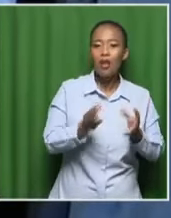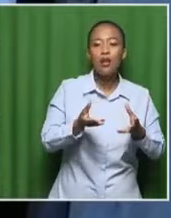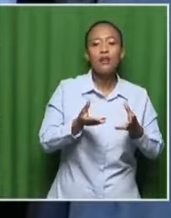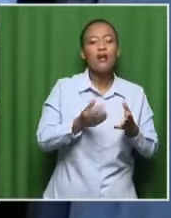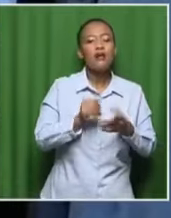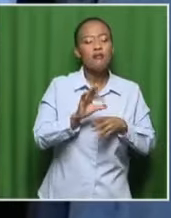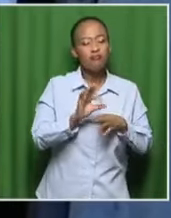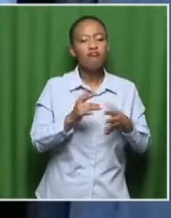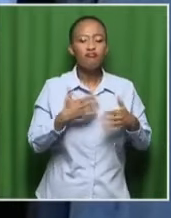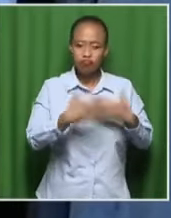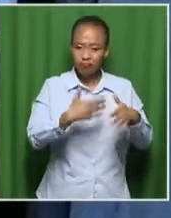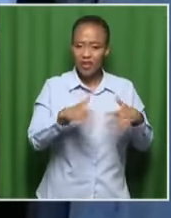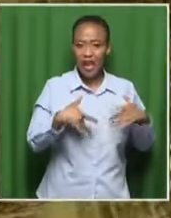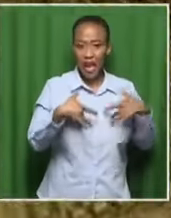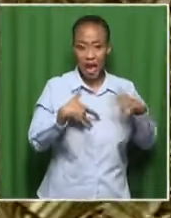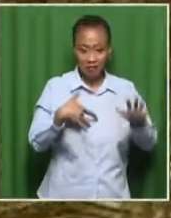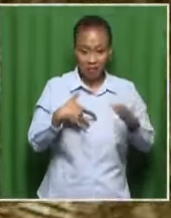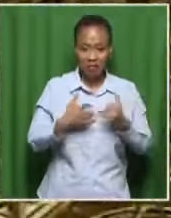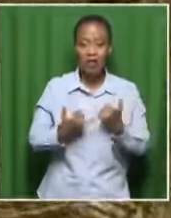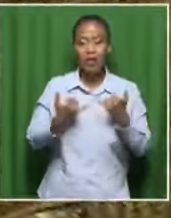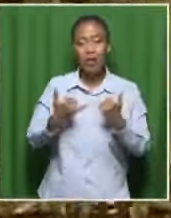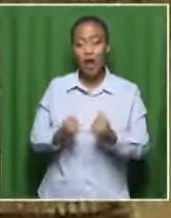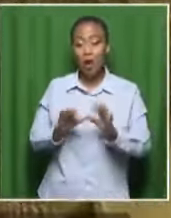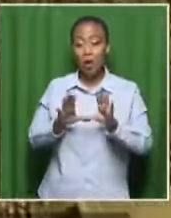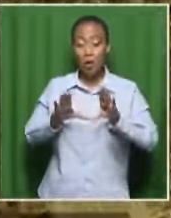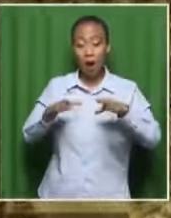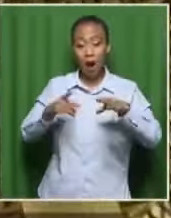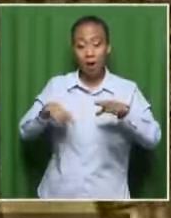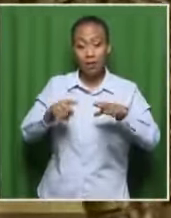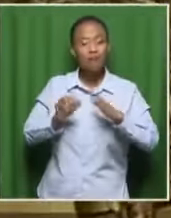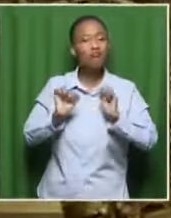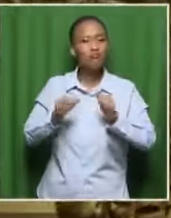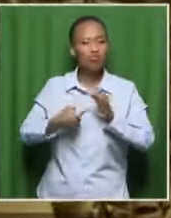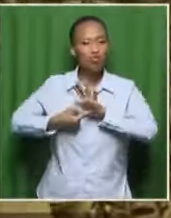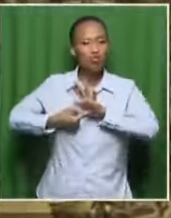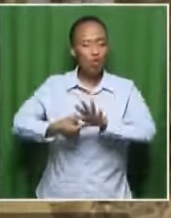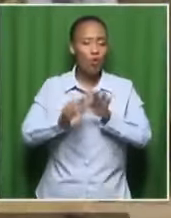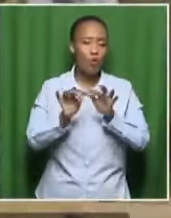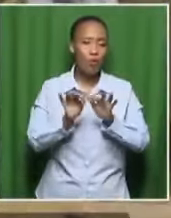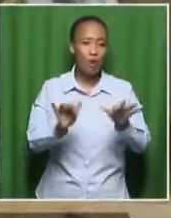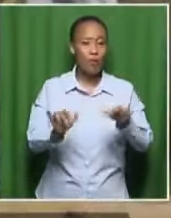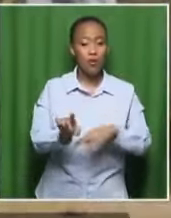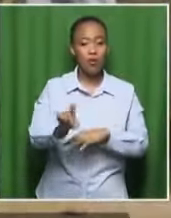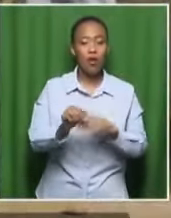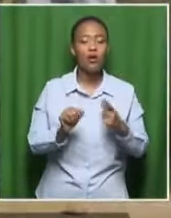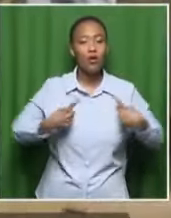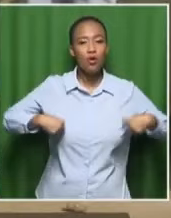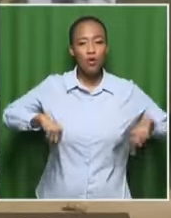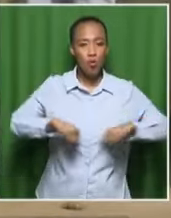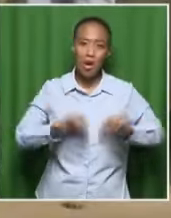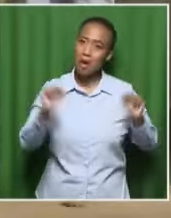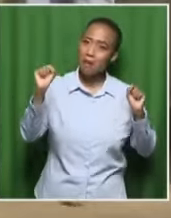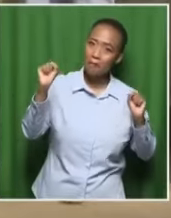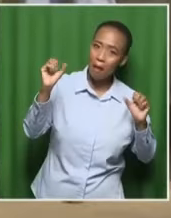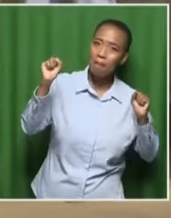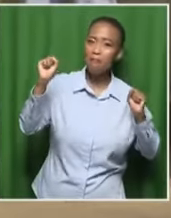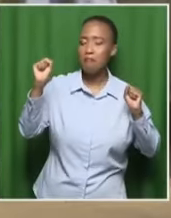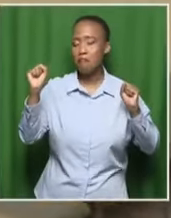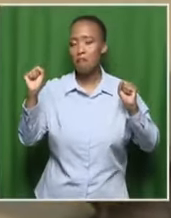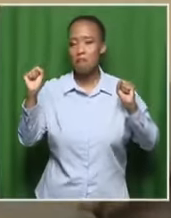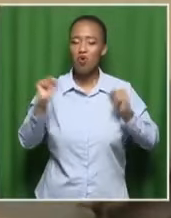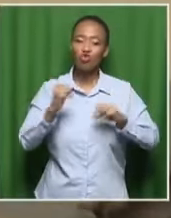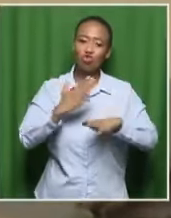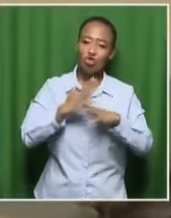of this next election. And the party, I think, that is able to show people that it's not any good at talking about creating jobs, but it can